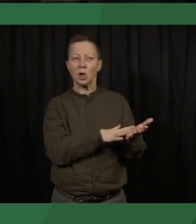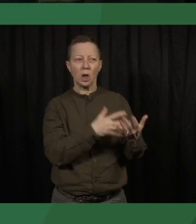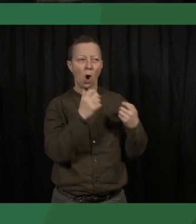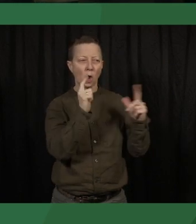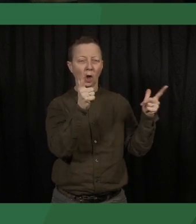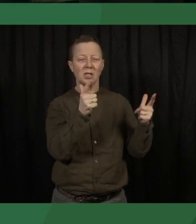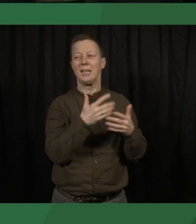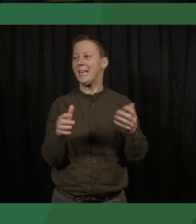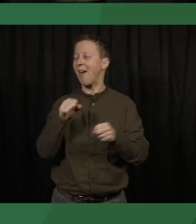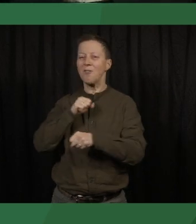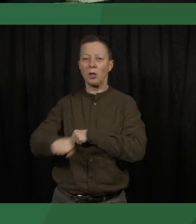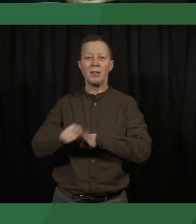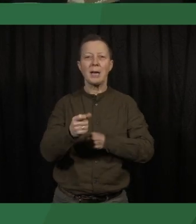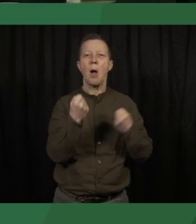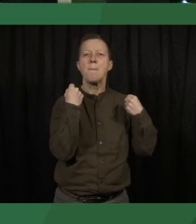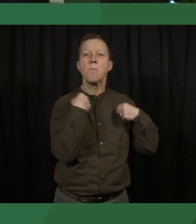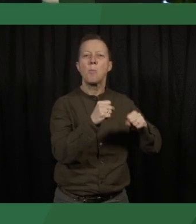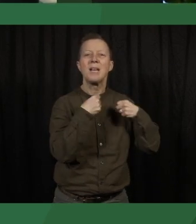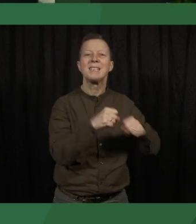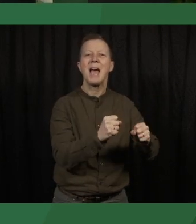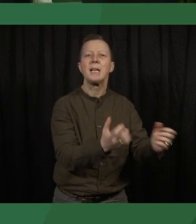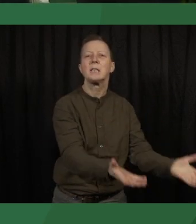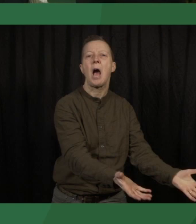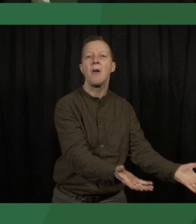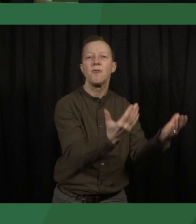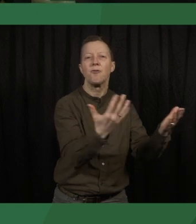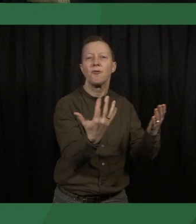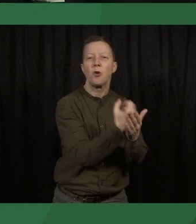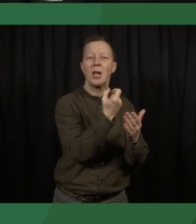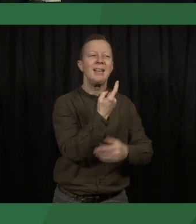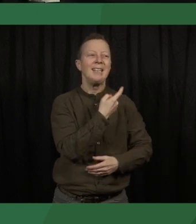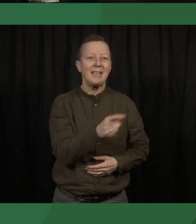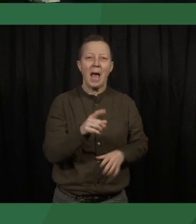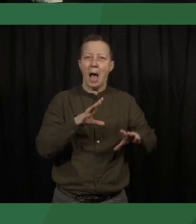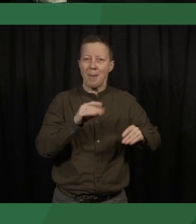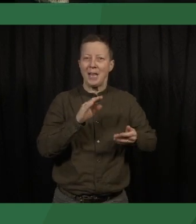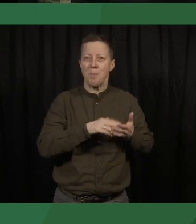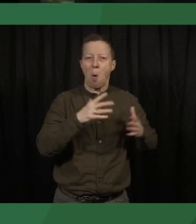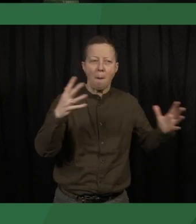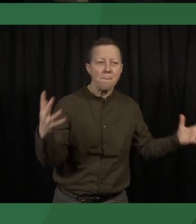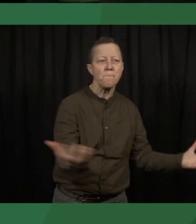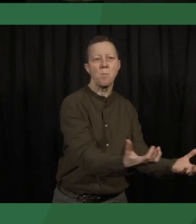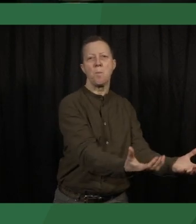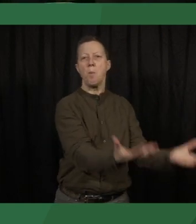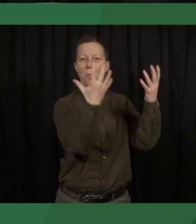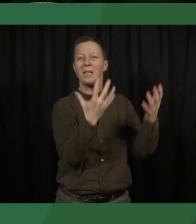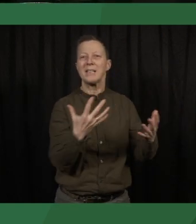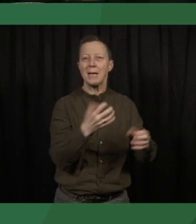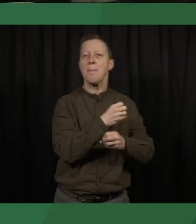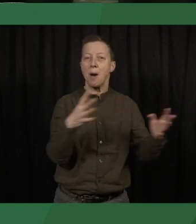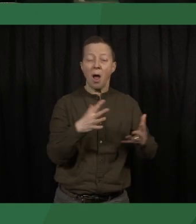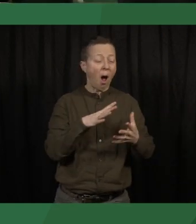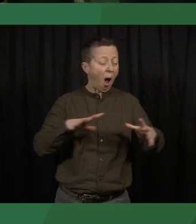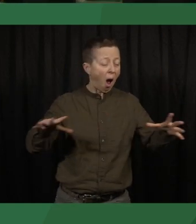mobilization advantage. They are simply much better at mobilizing large number of people. Anyone can join a